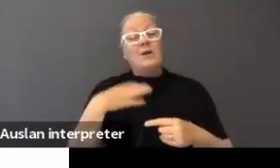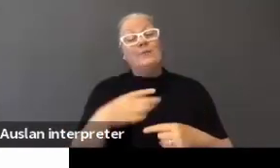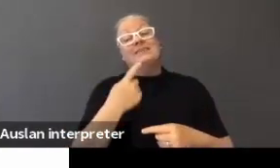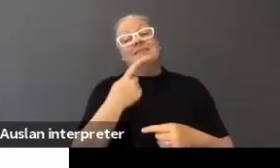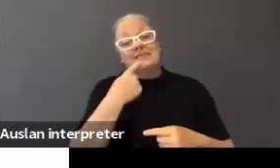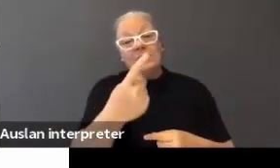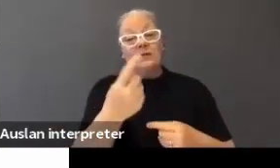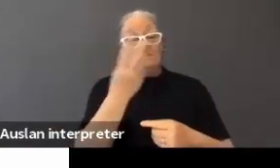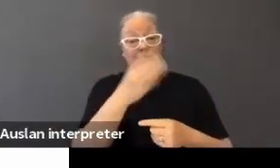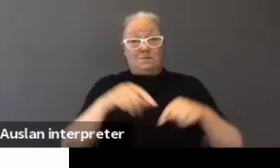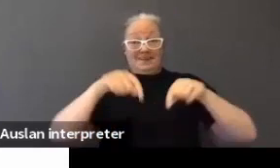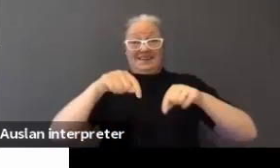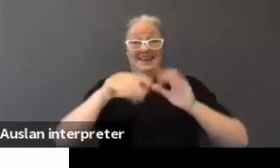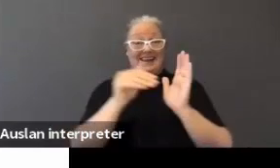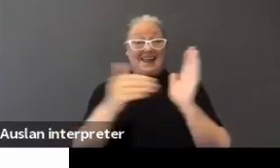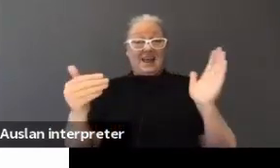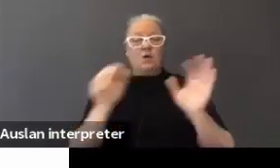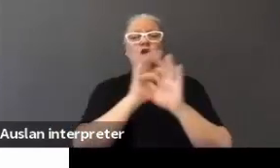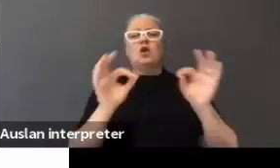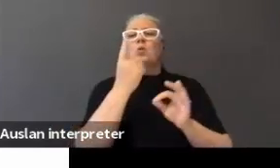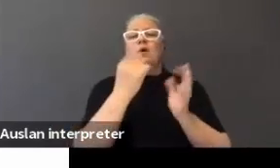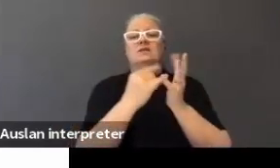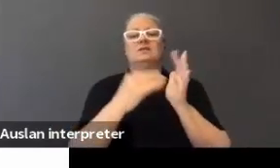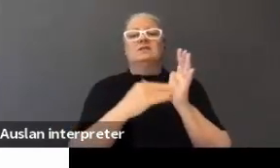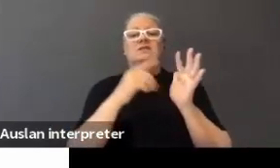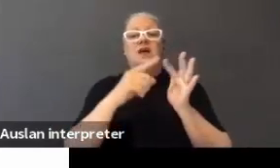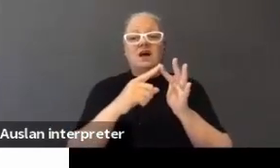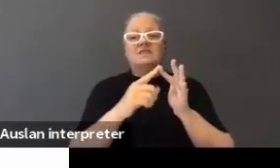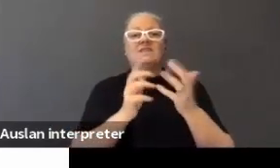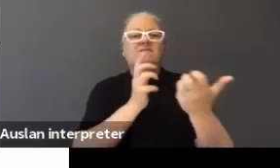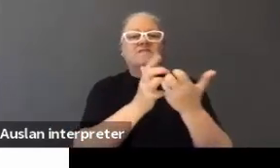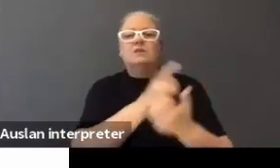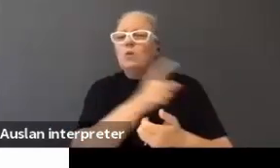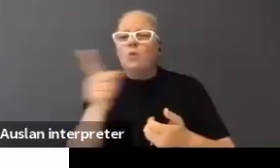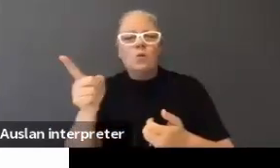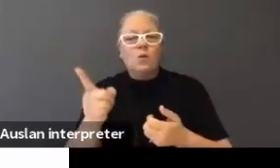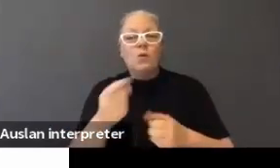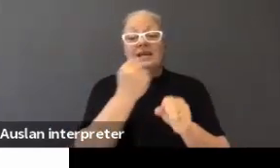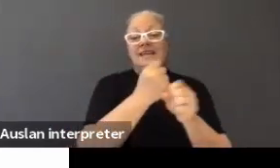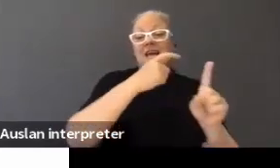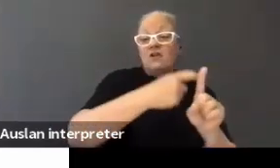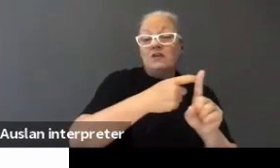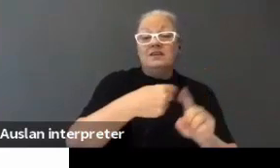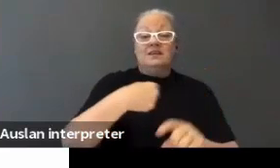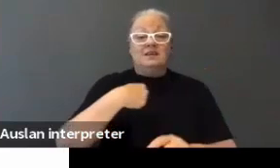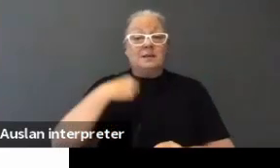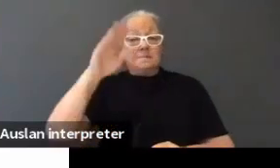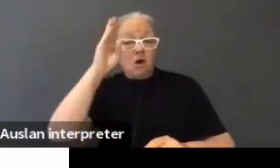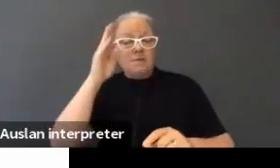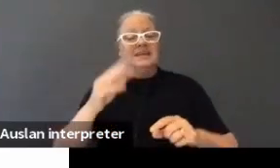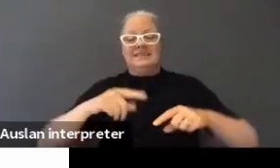that there is no one size fits all. Gary, Bobby and I are all very different deaf people.